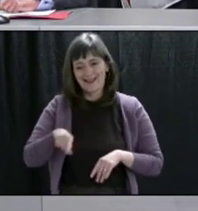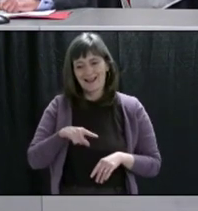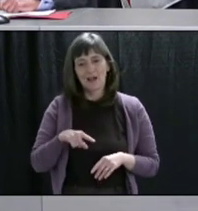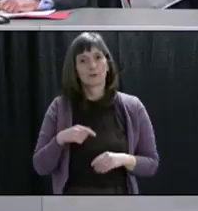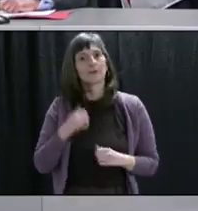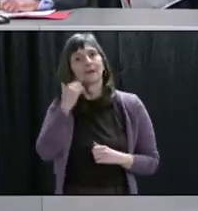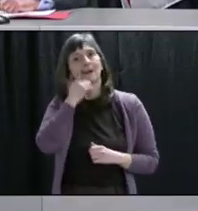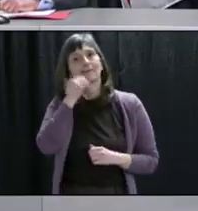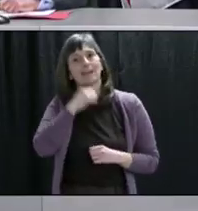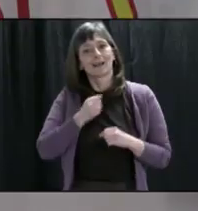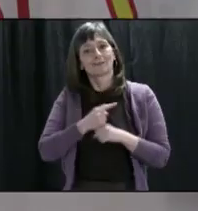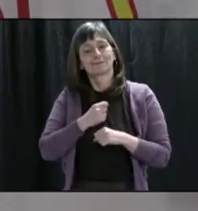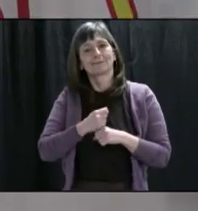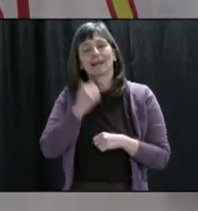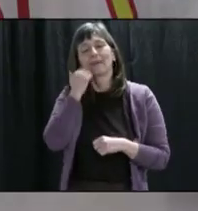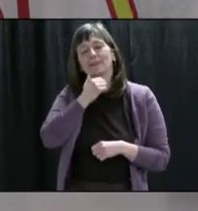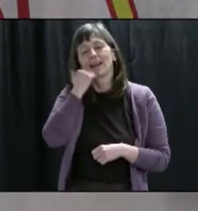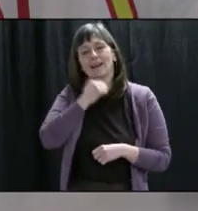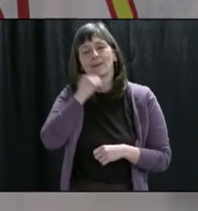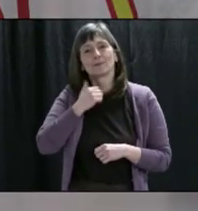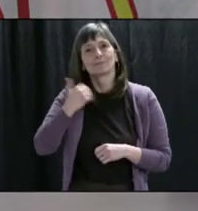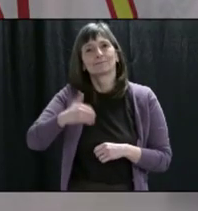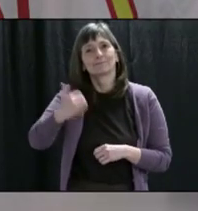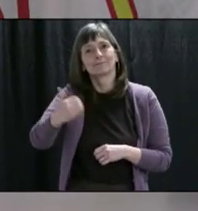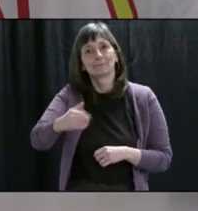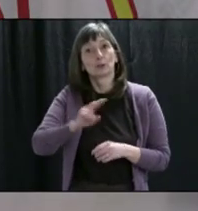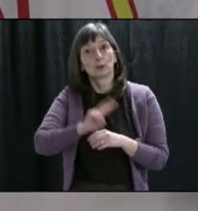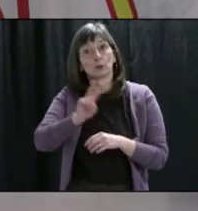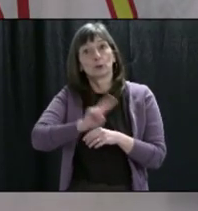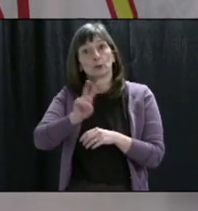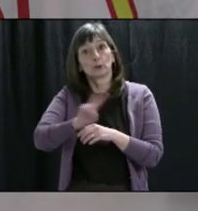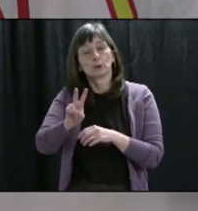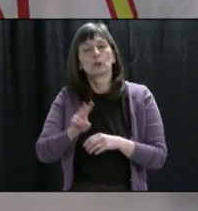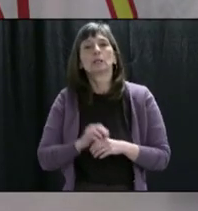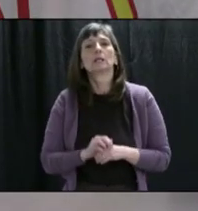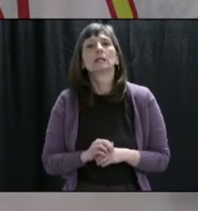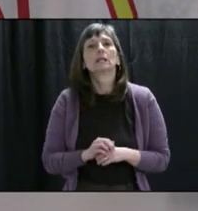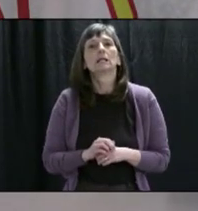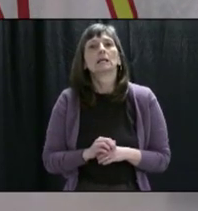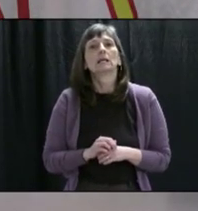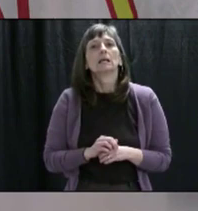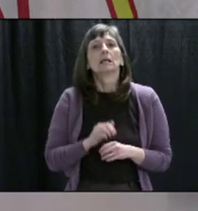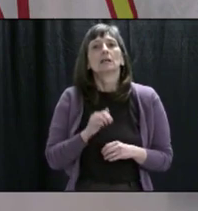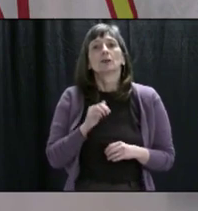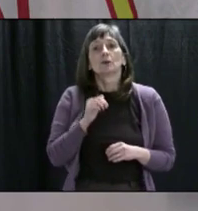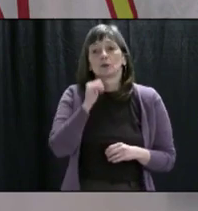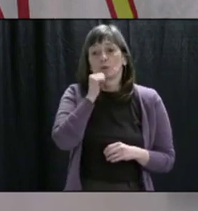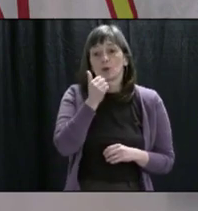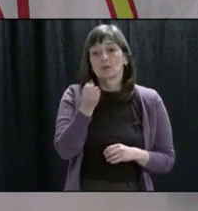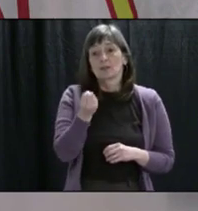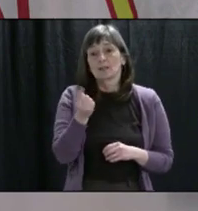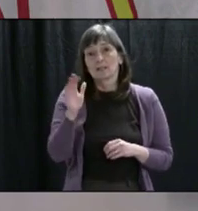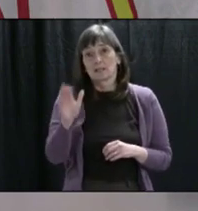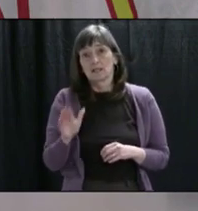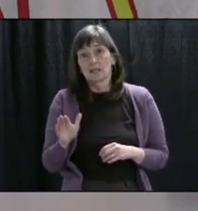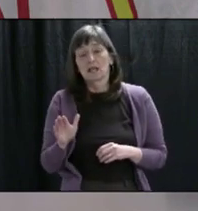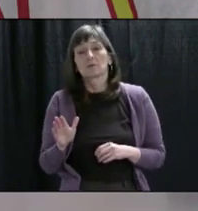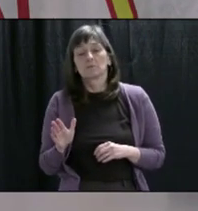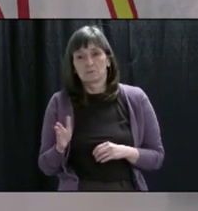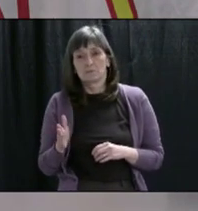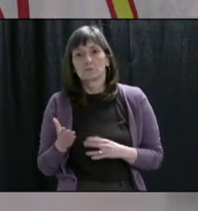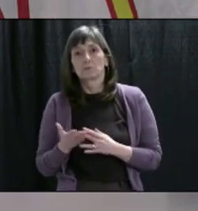we'll see some changes tomorrow and Saturday and Sunday. We'll come back again on Monday at the regular time on Monday afternoon